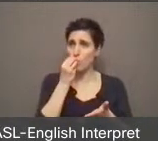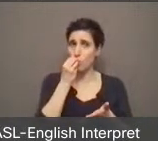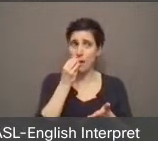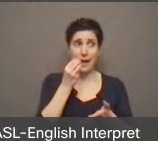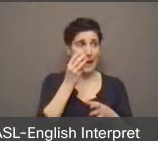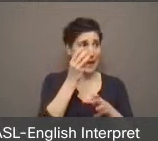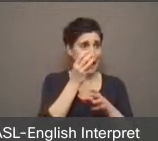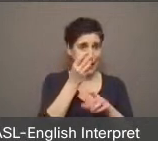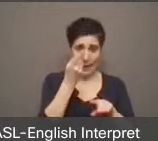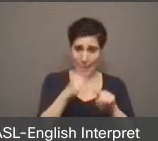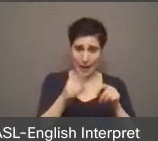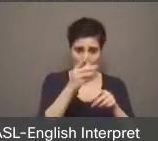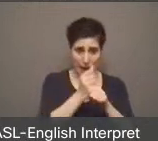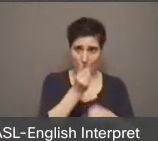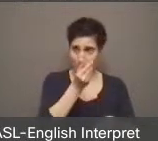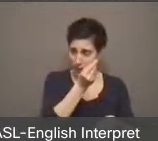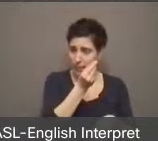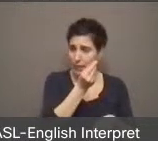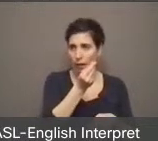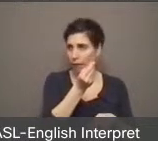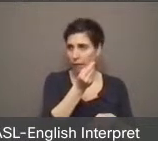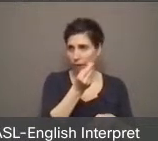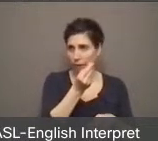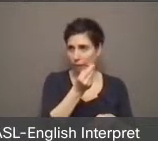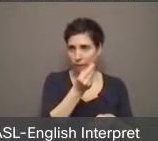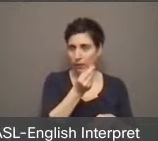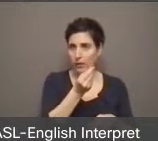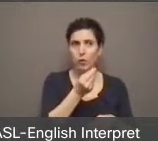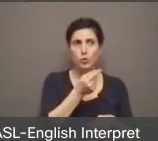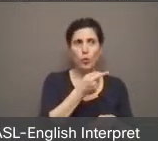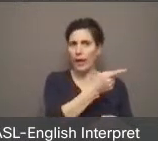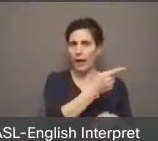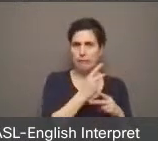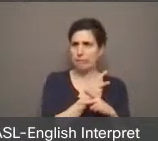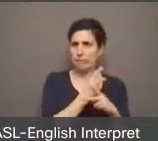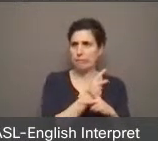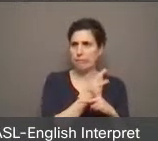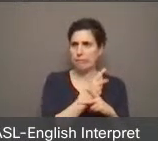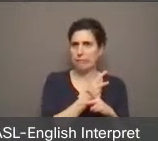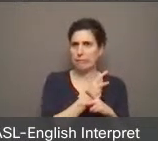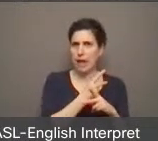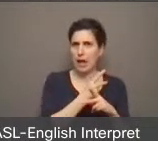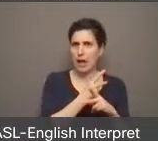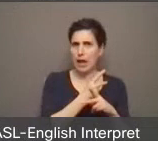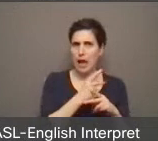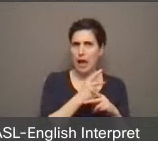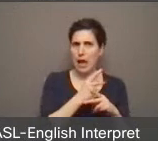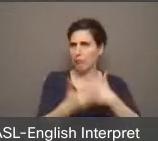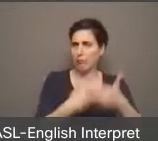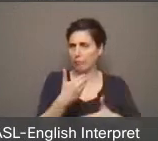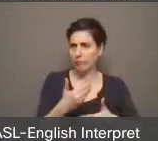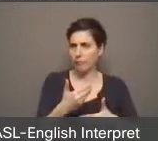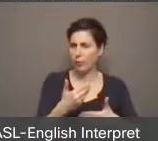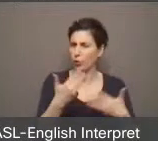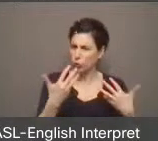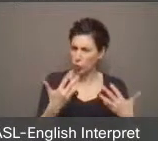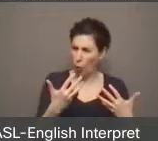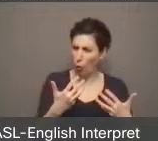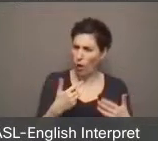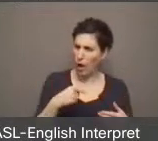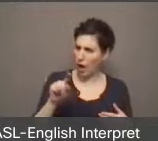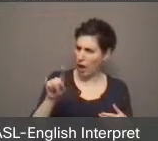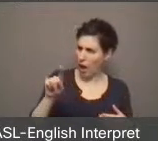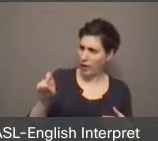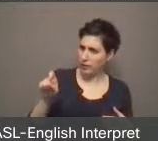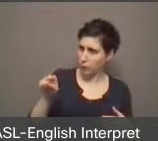And they're, they're looking to somehow be bridged until this can be, be figured out. But would that impact all the way to